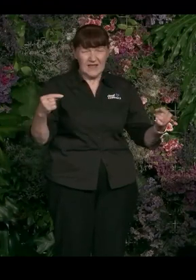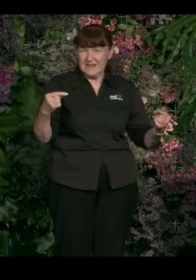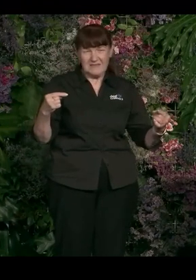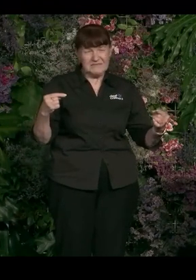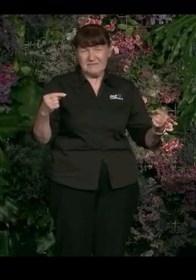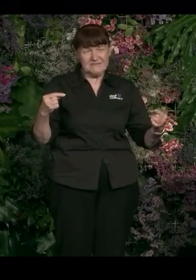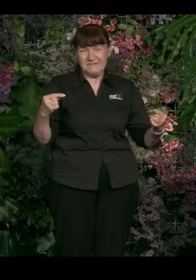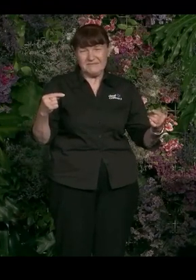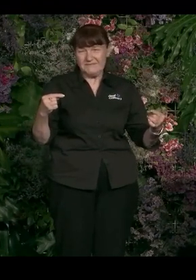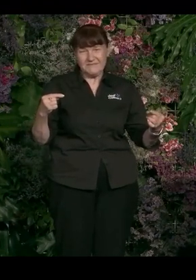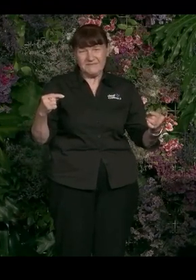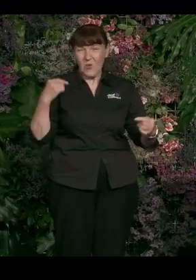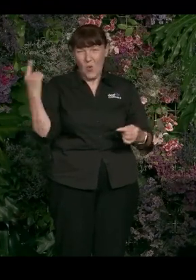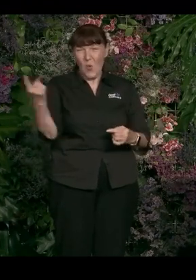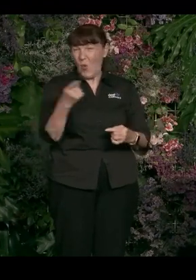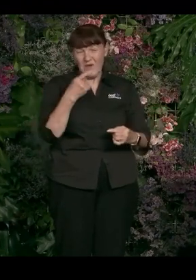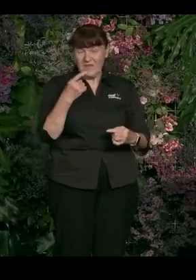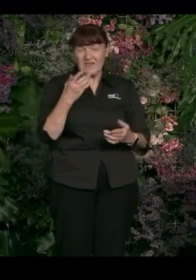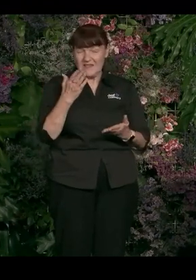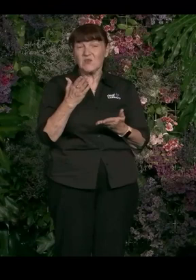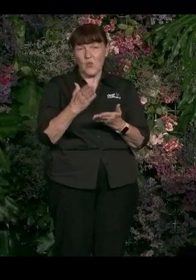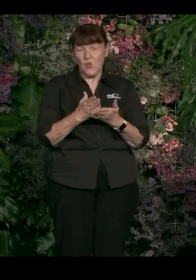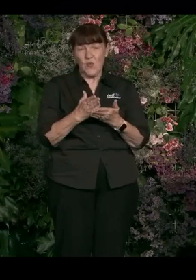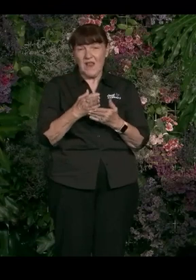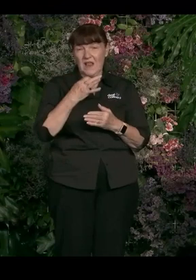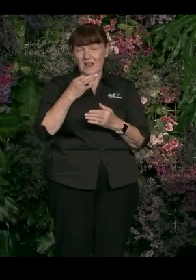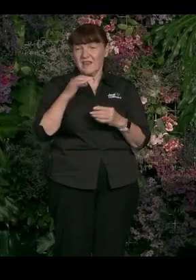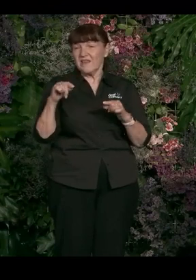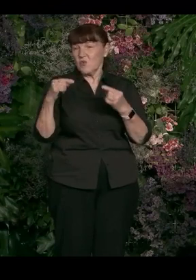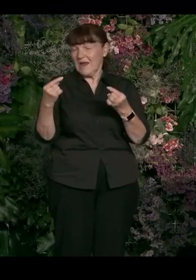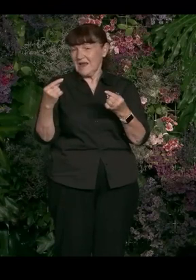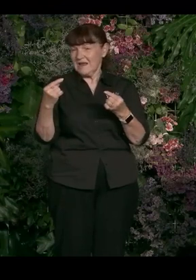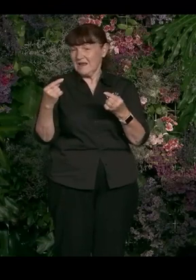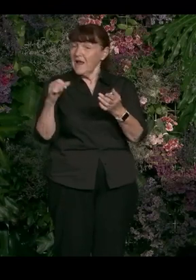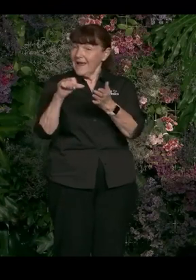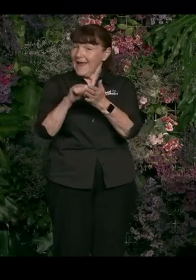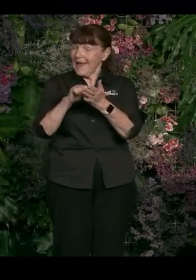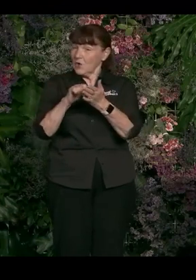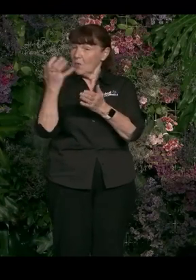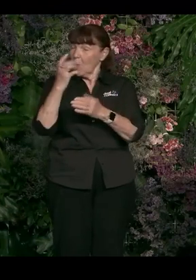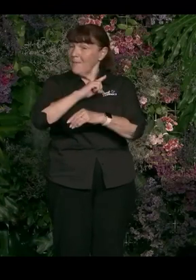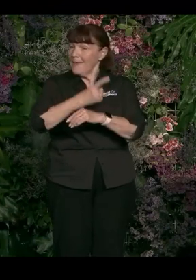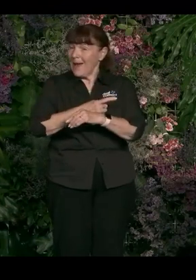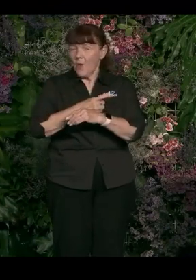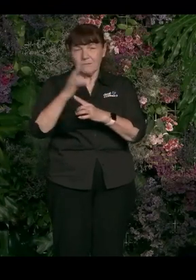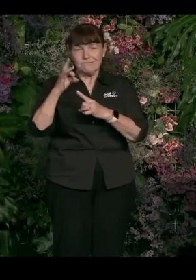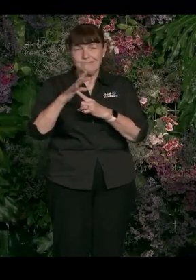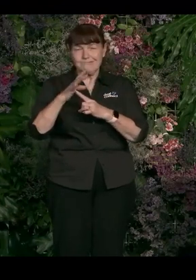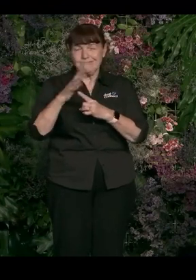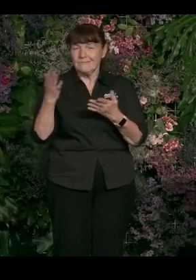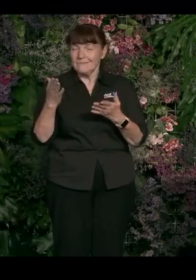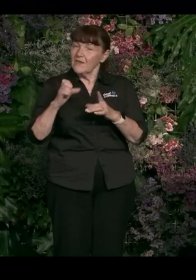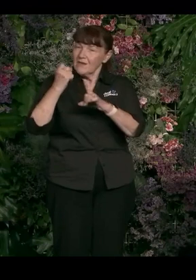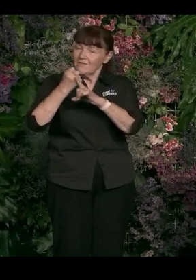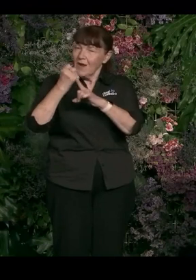All of this is a real threat. And your point about, you know, economic power is so critical. And if you, if we actually